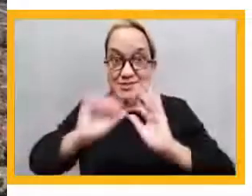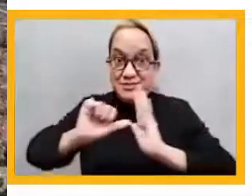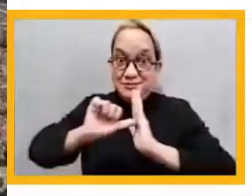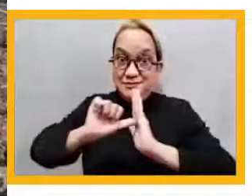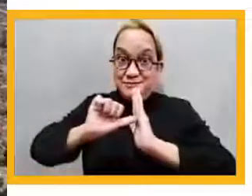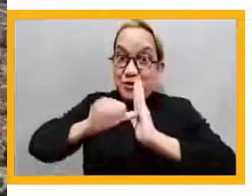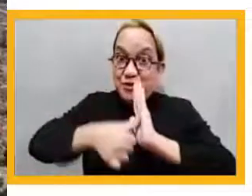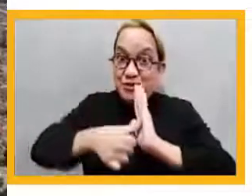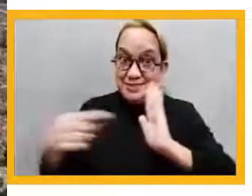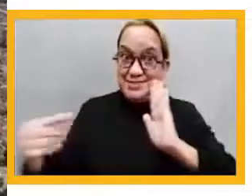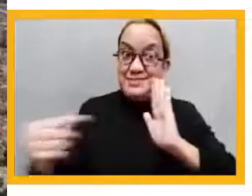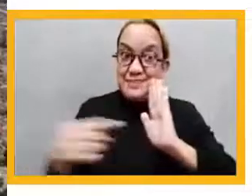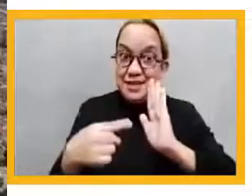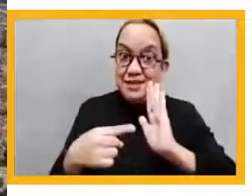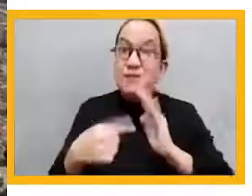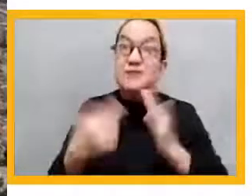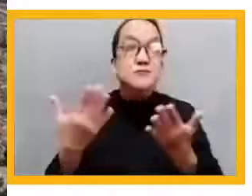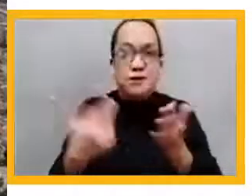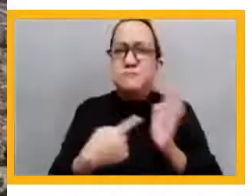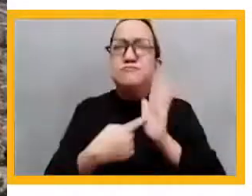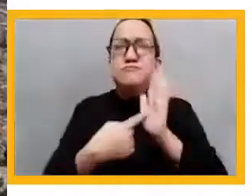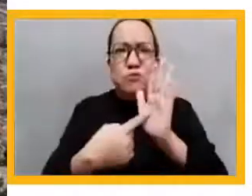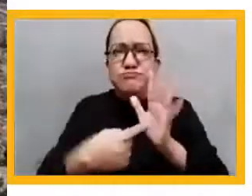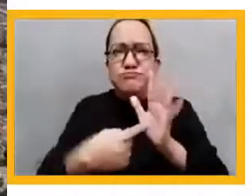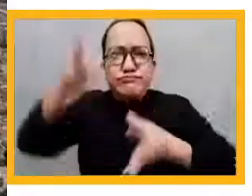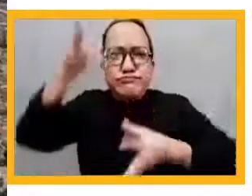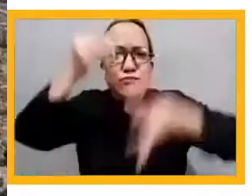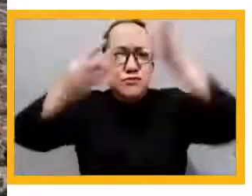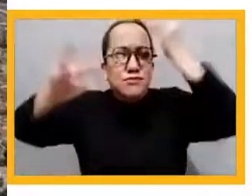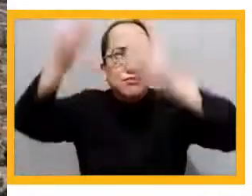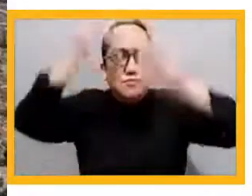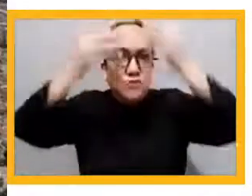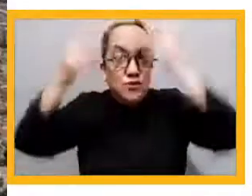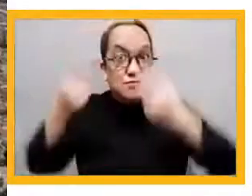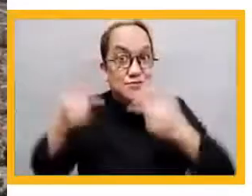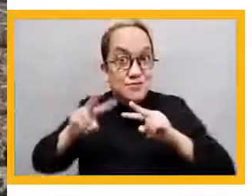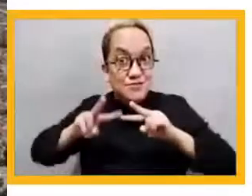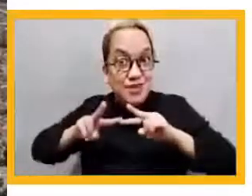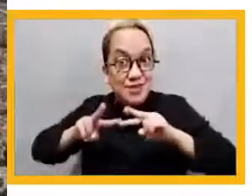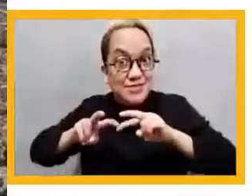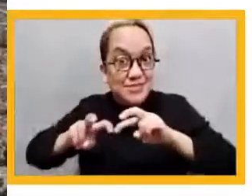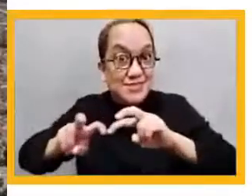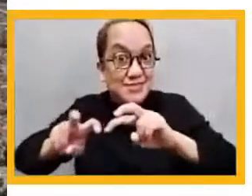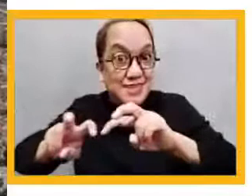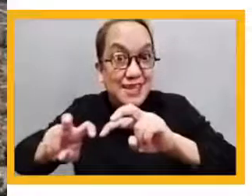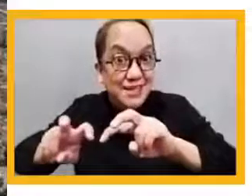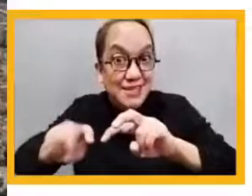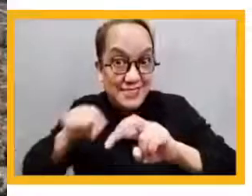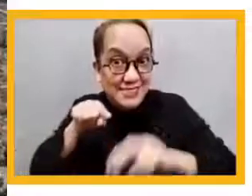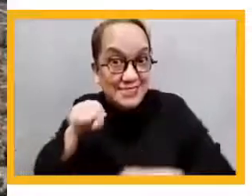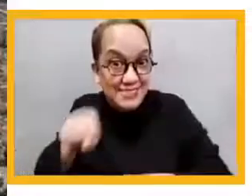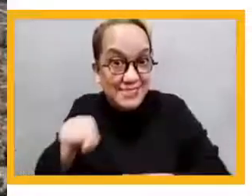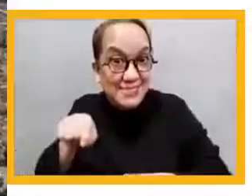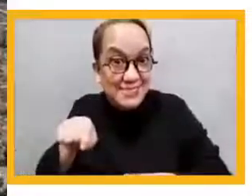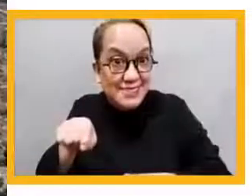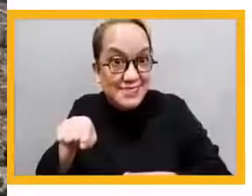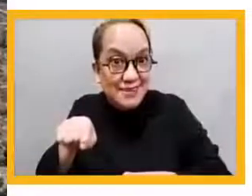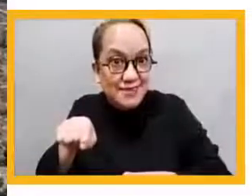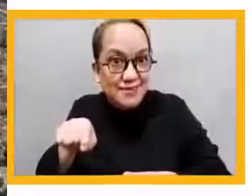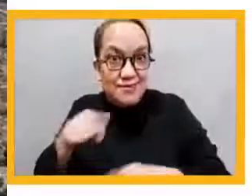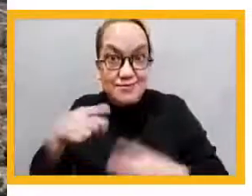have empirical findings supporting innovations all the time. But one of the most crucial things is partnerships.